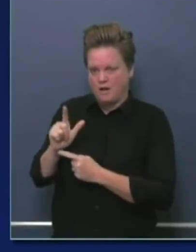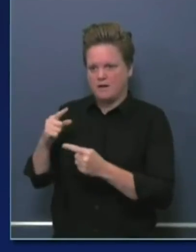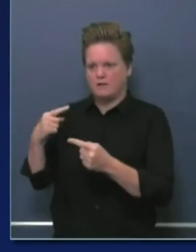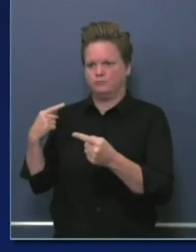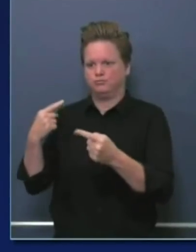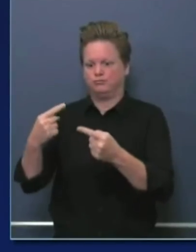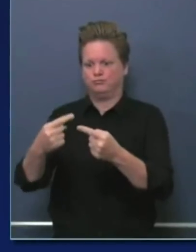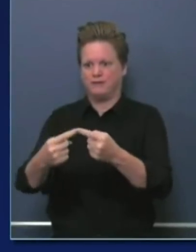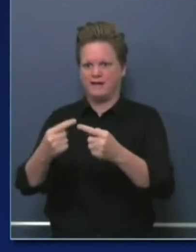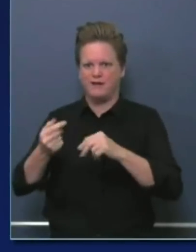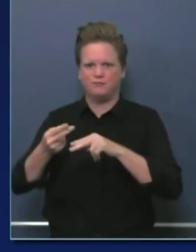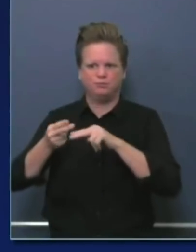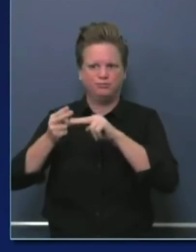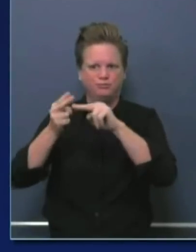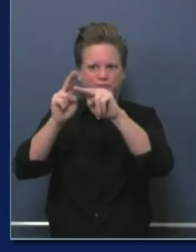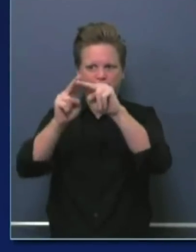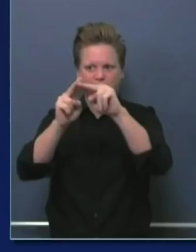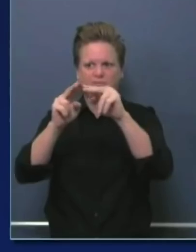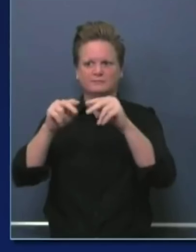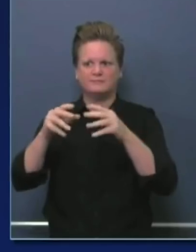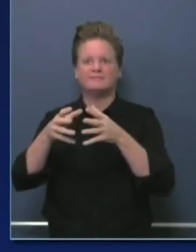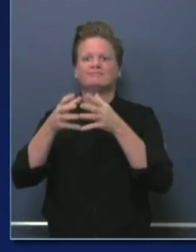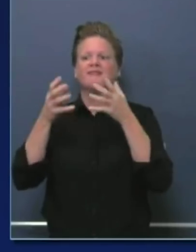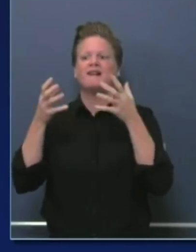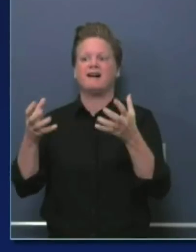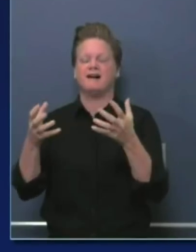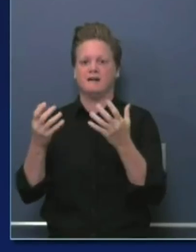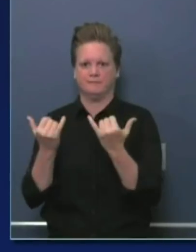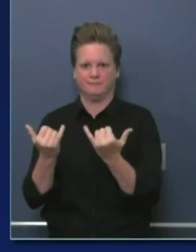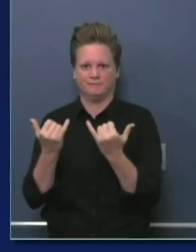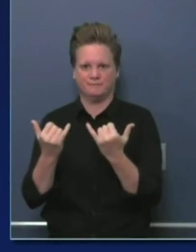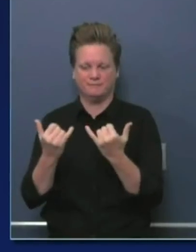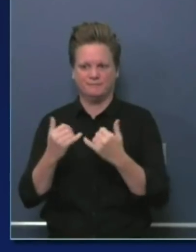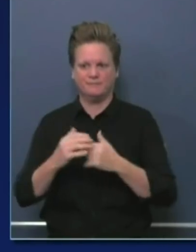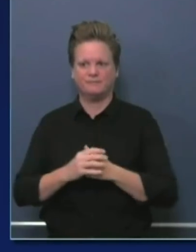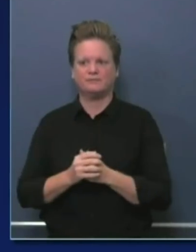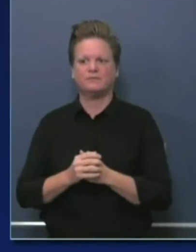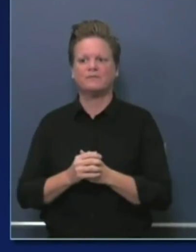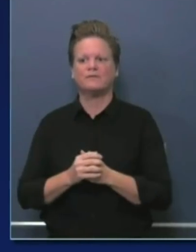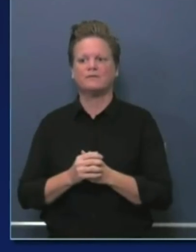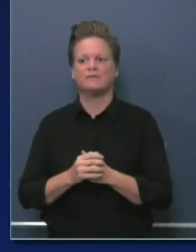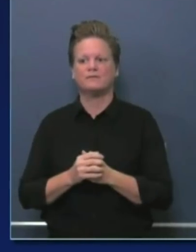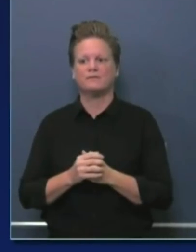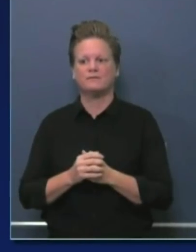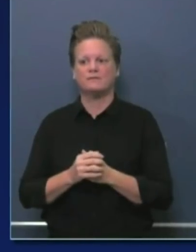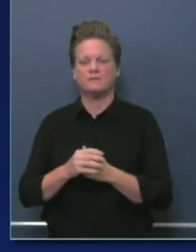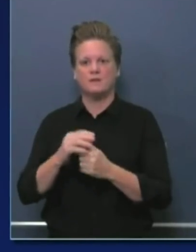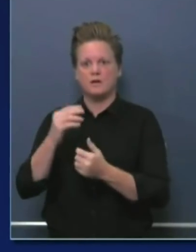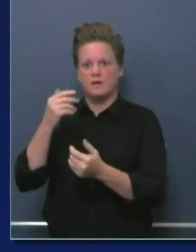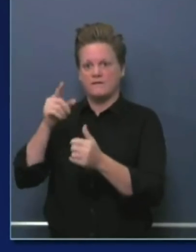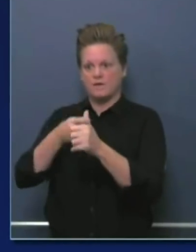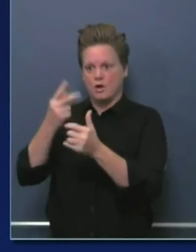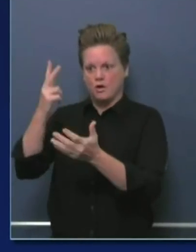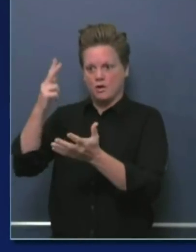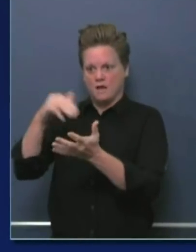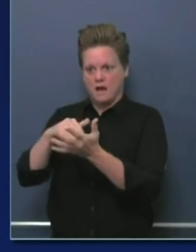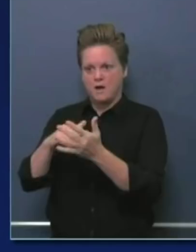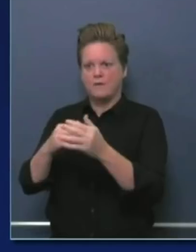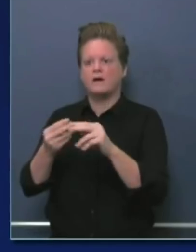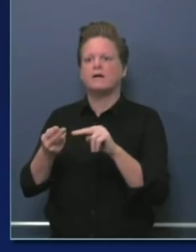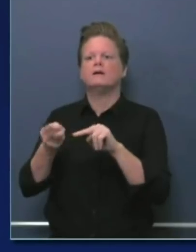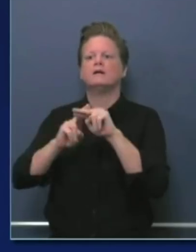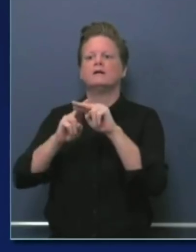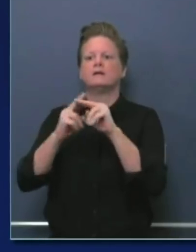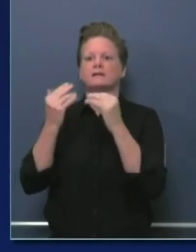capacity substantially over the course of the last number of weeks, from 2,000 a day to over 25,000